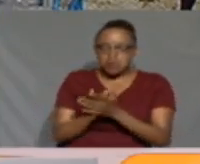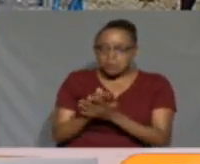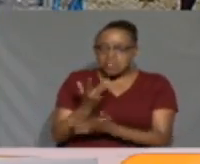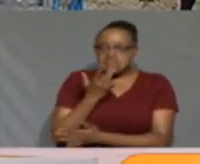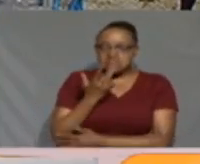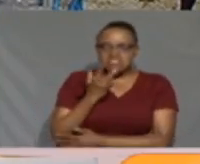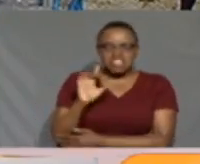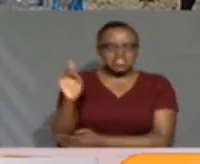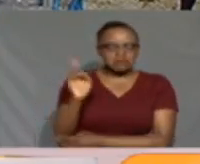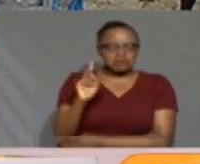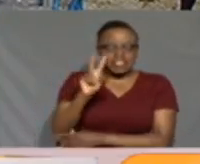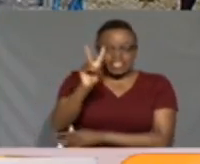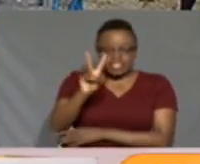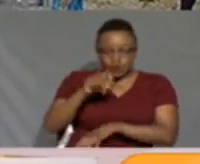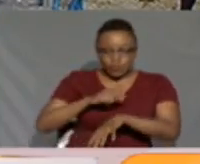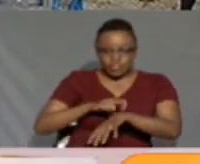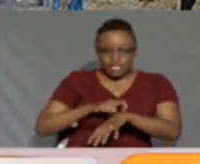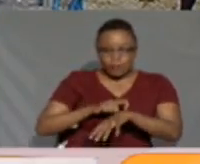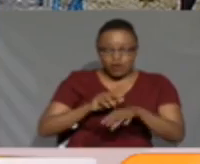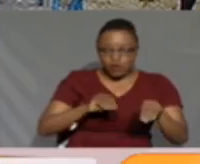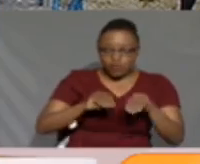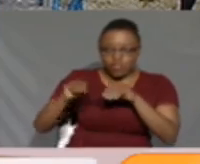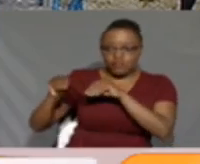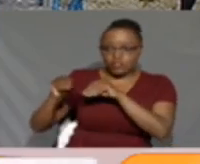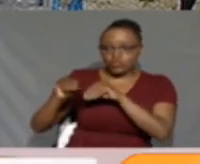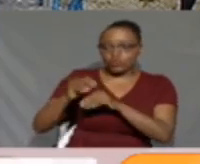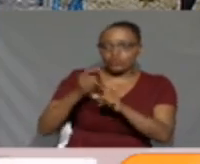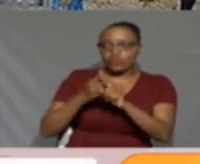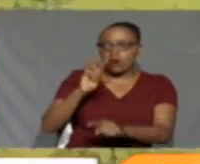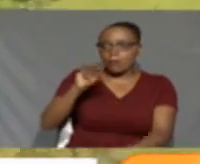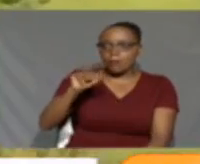in the phase two of the evictions.